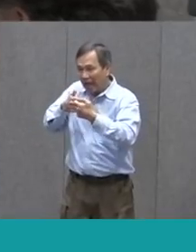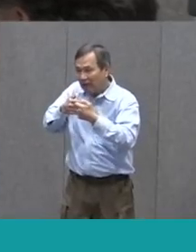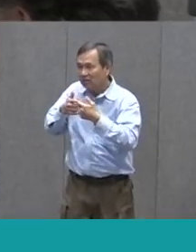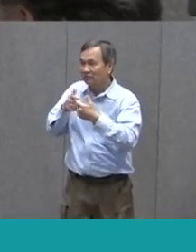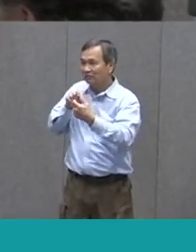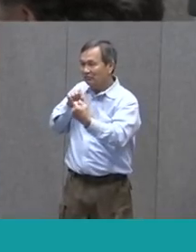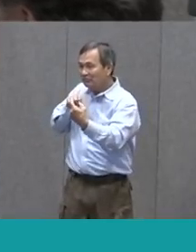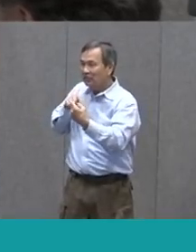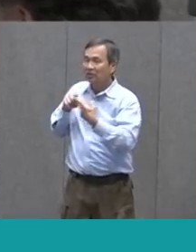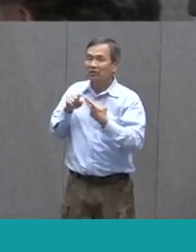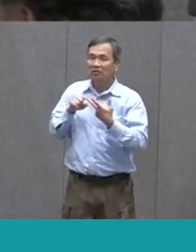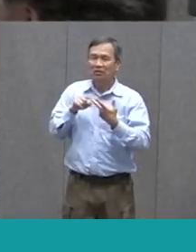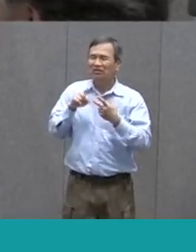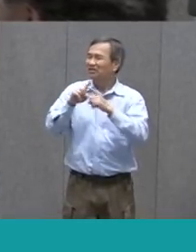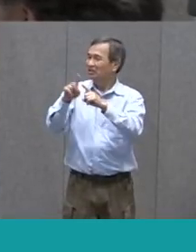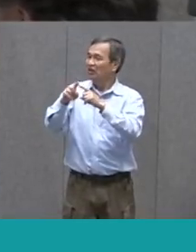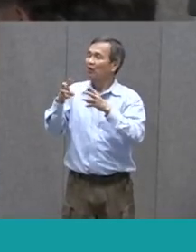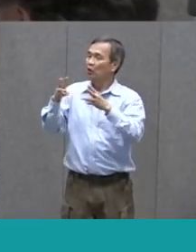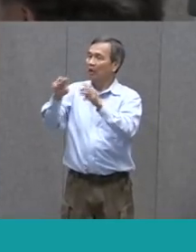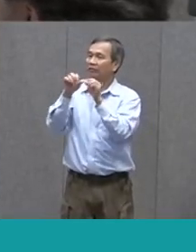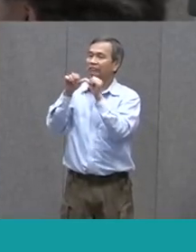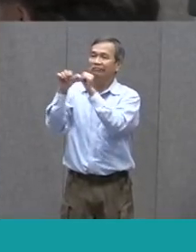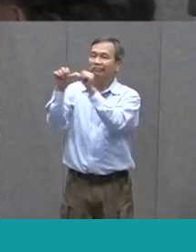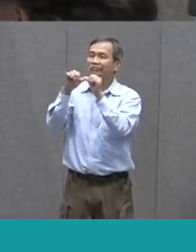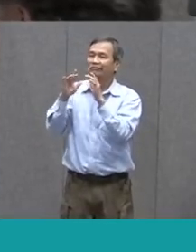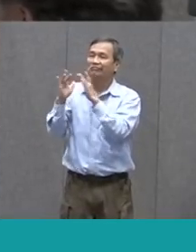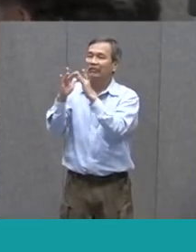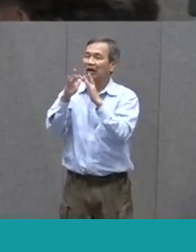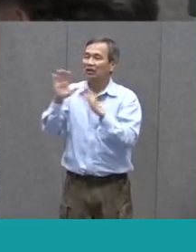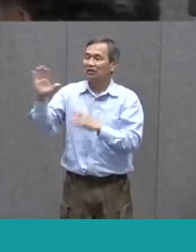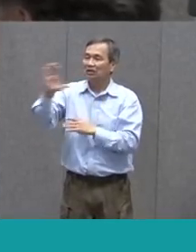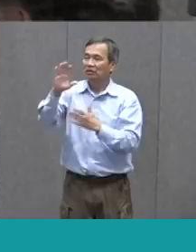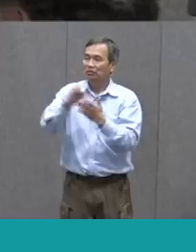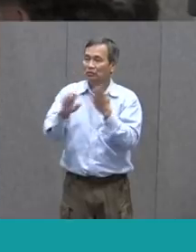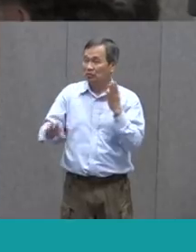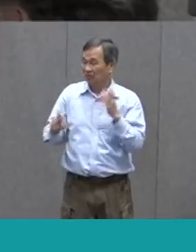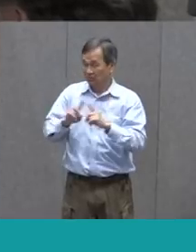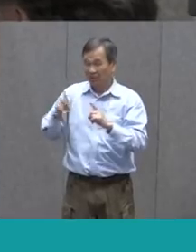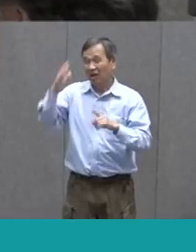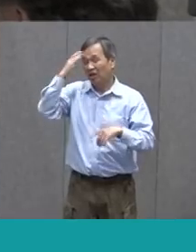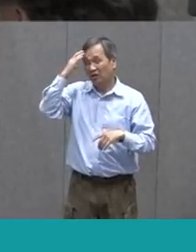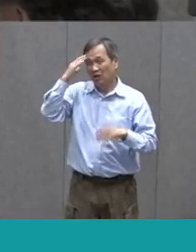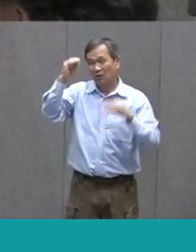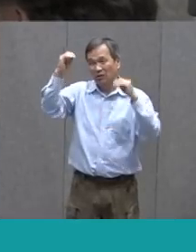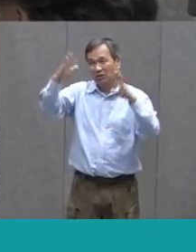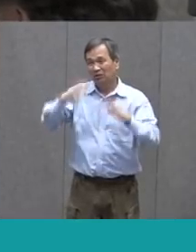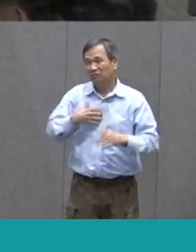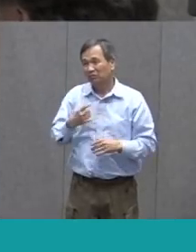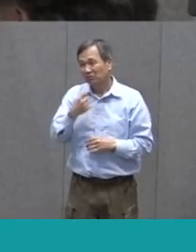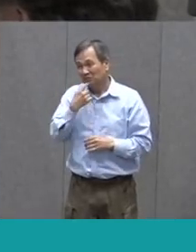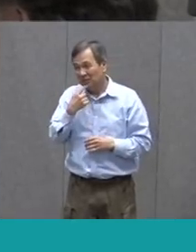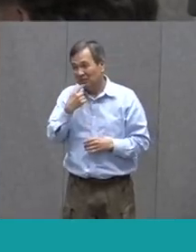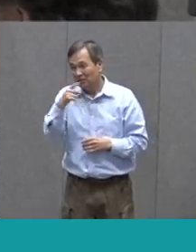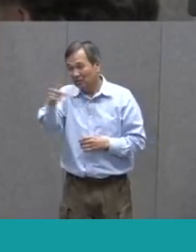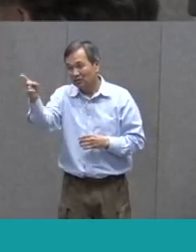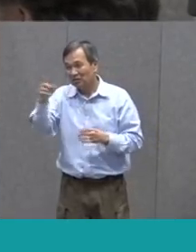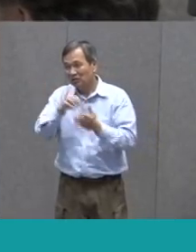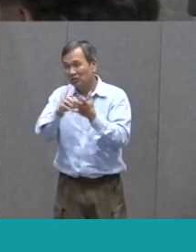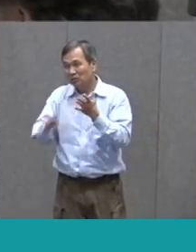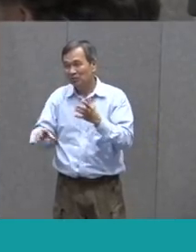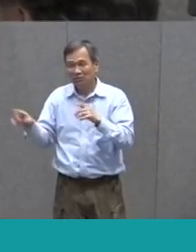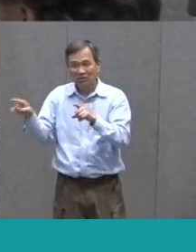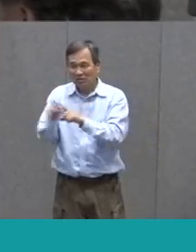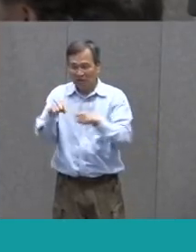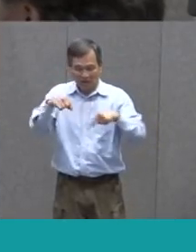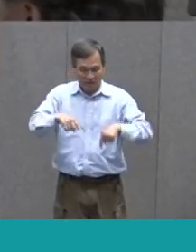them have done different ways of communicating that. But I know our teachers are missing our students as well as